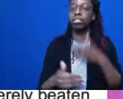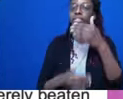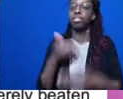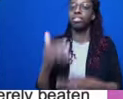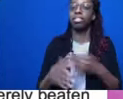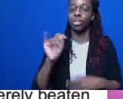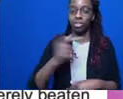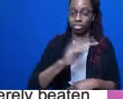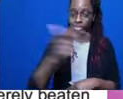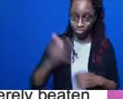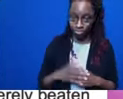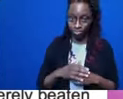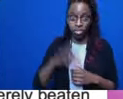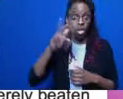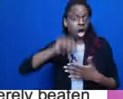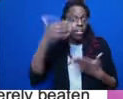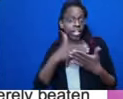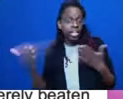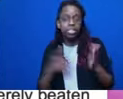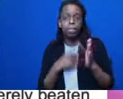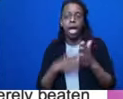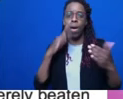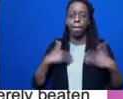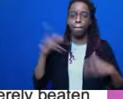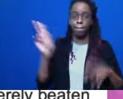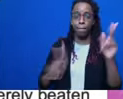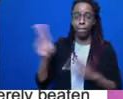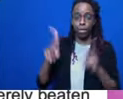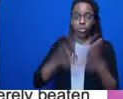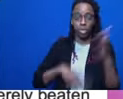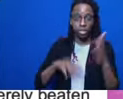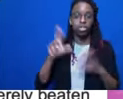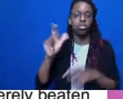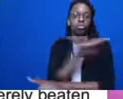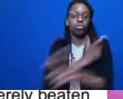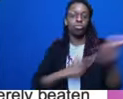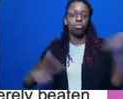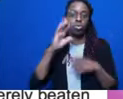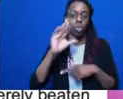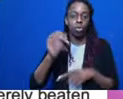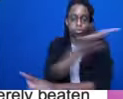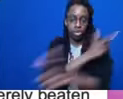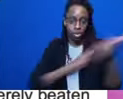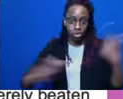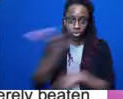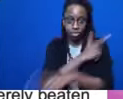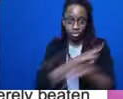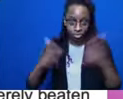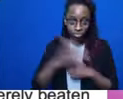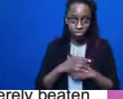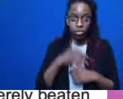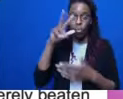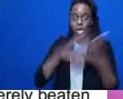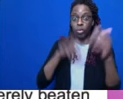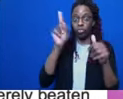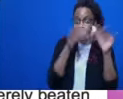you read the first sentence or the first two sentences and then silently let somebody else pick up and pick up and pick up. Those of you who are